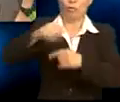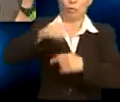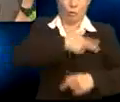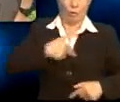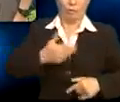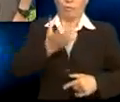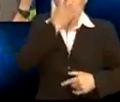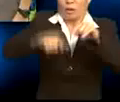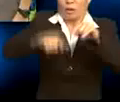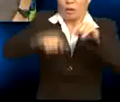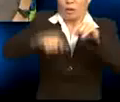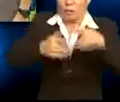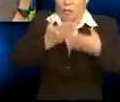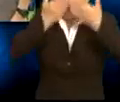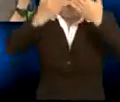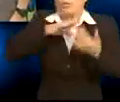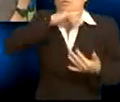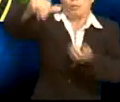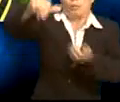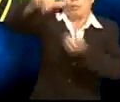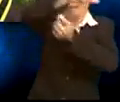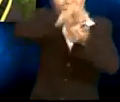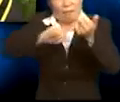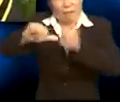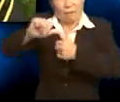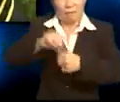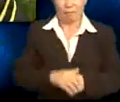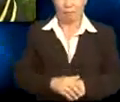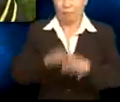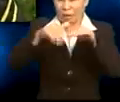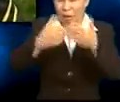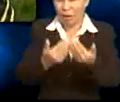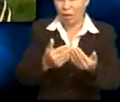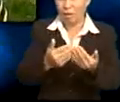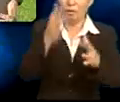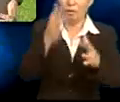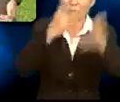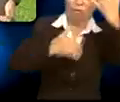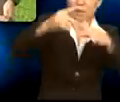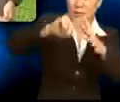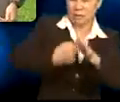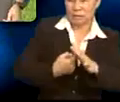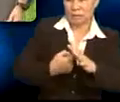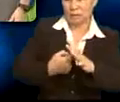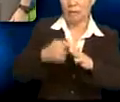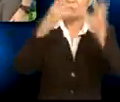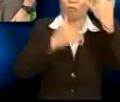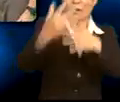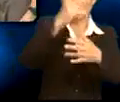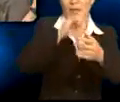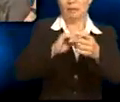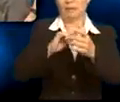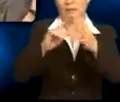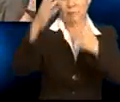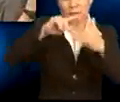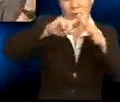because she couldn't breathe the polluted air. Um, how did the fire start? Sometimes forest fires start because of